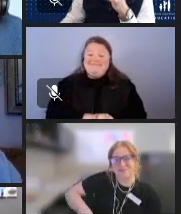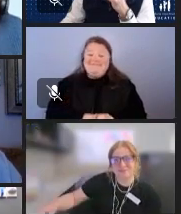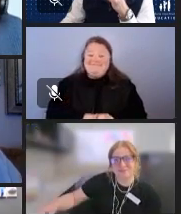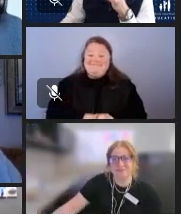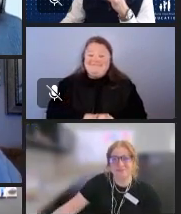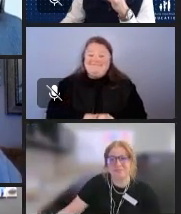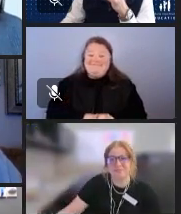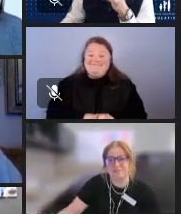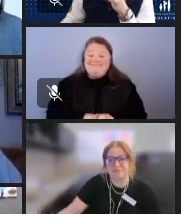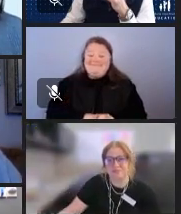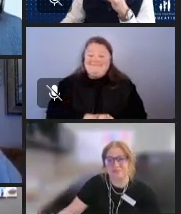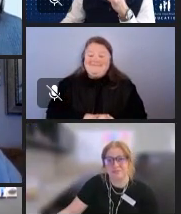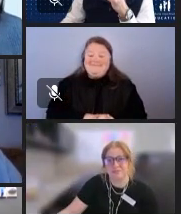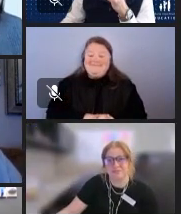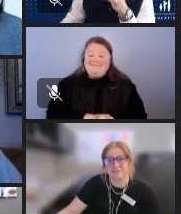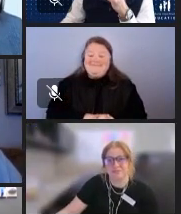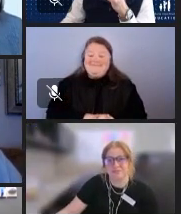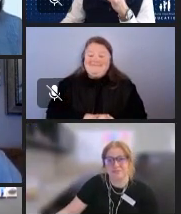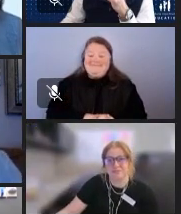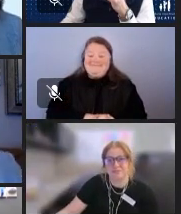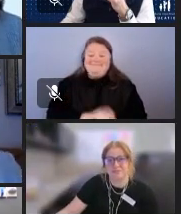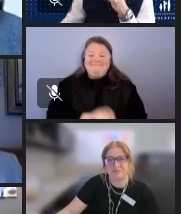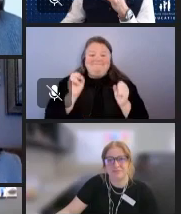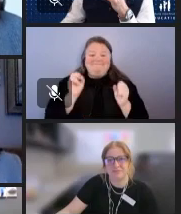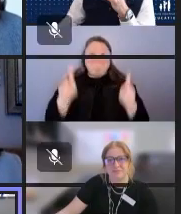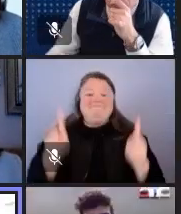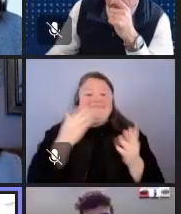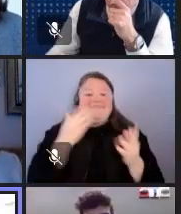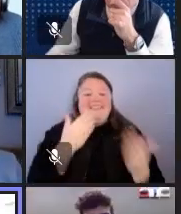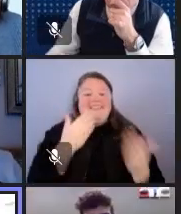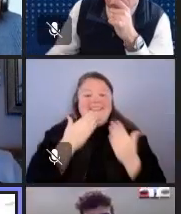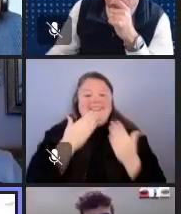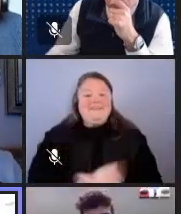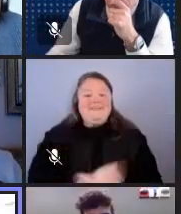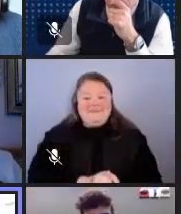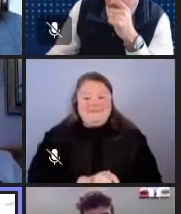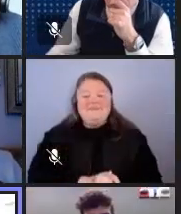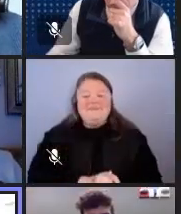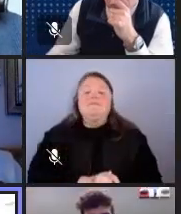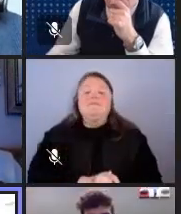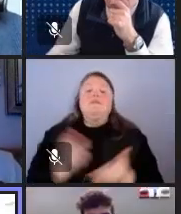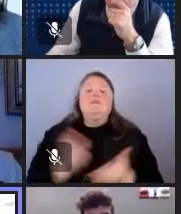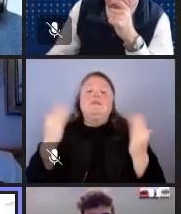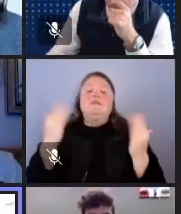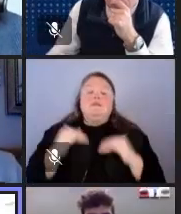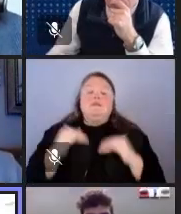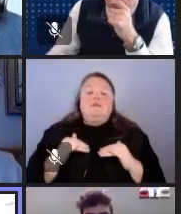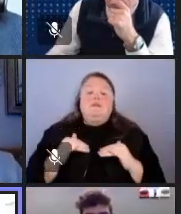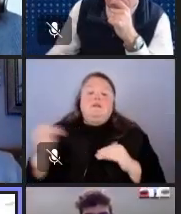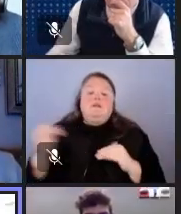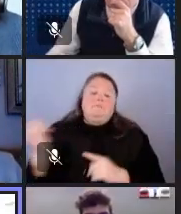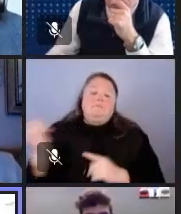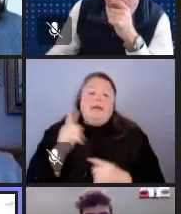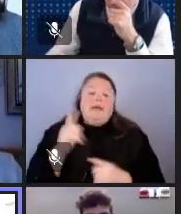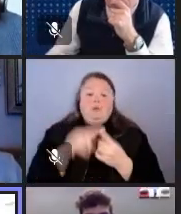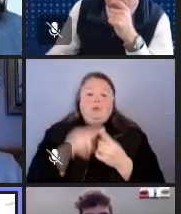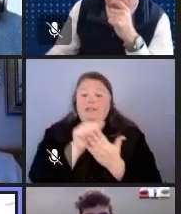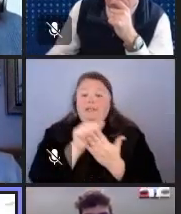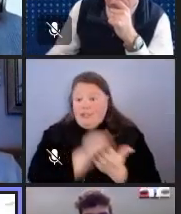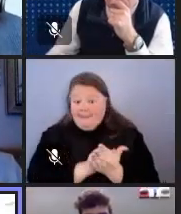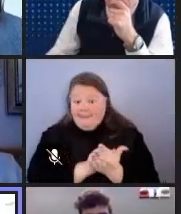All right. All right. Thank you. And then touching, getting back to the agenda,